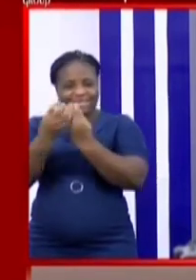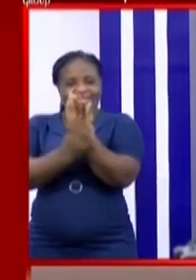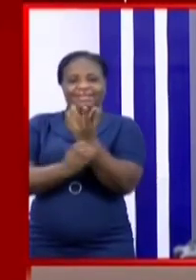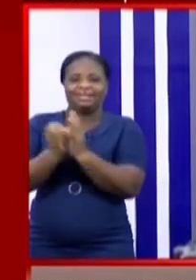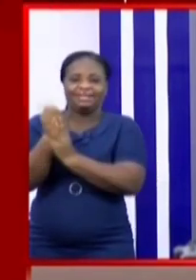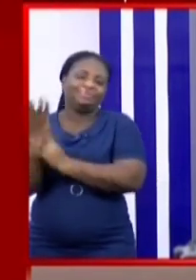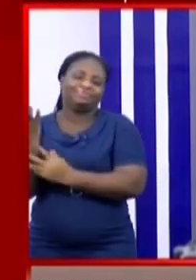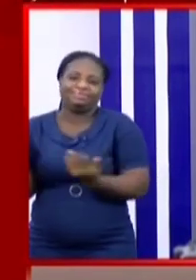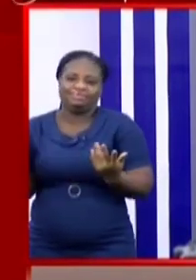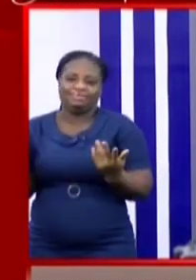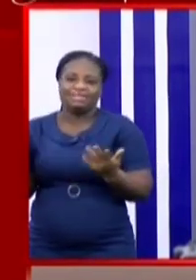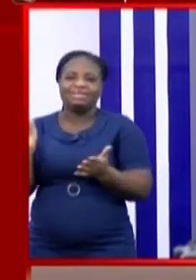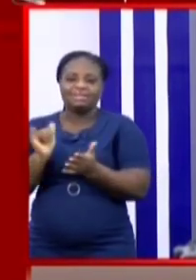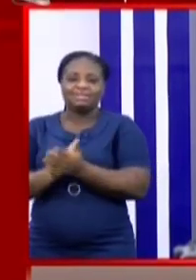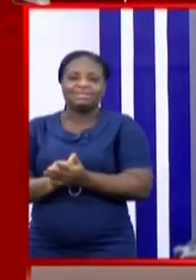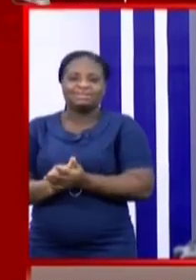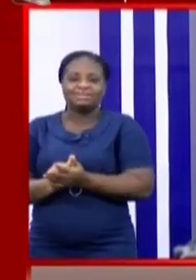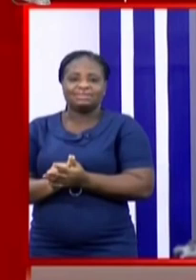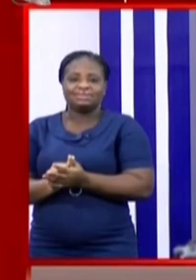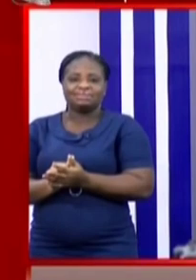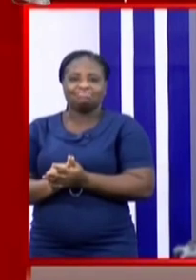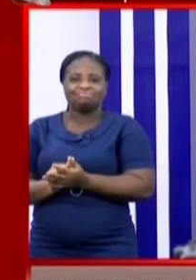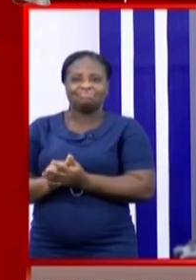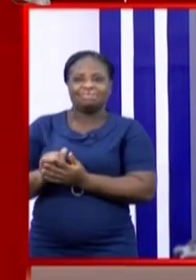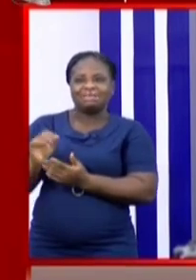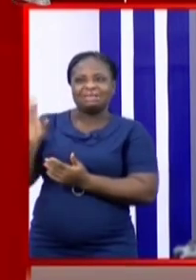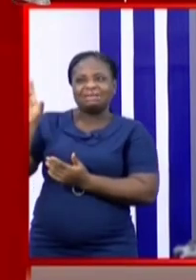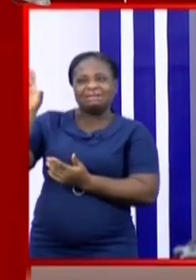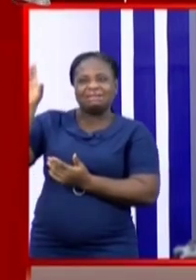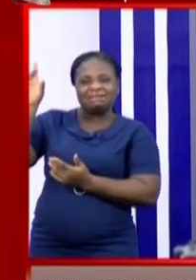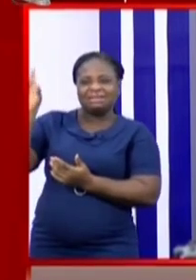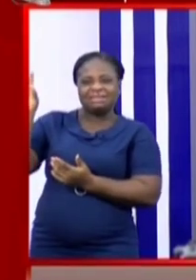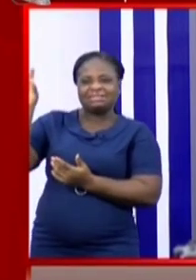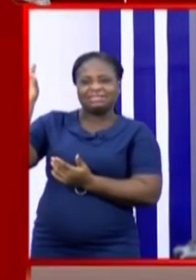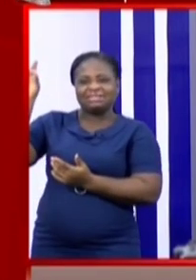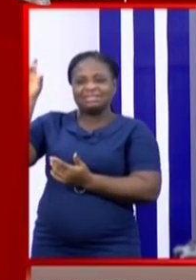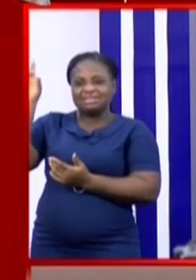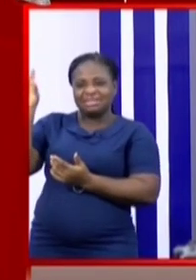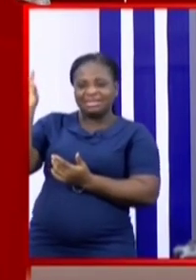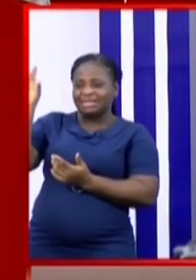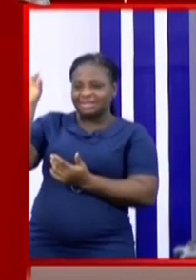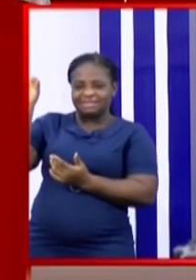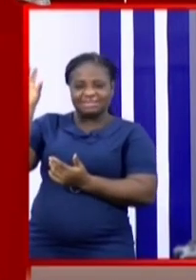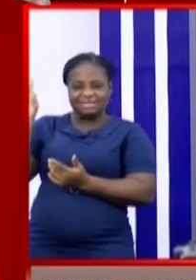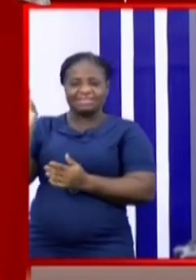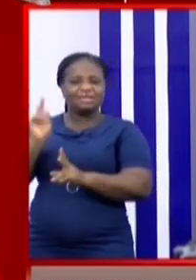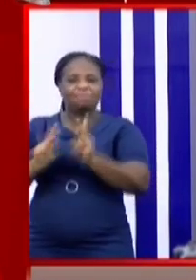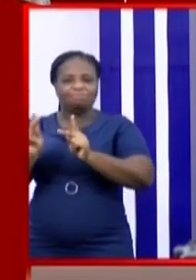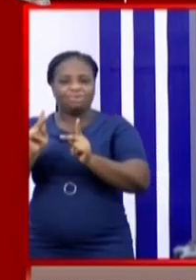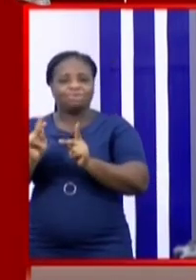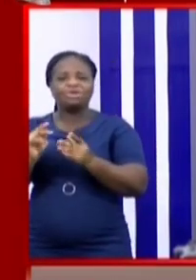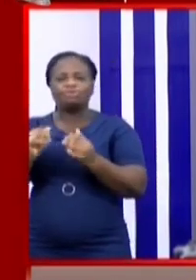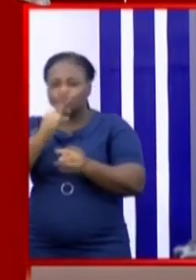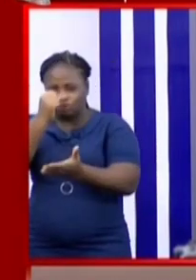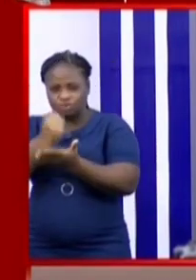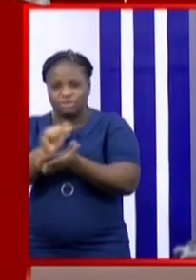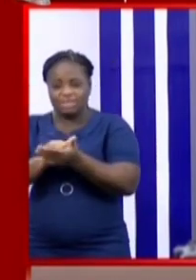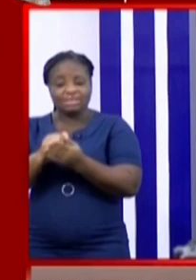and that we want to go for more than 95-98% of all health workers. We want to ensure that it's available.